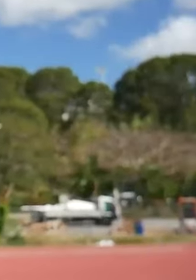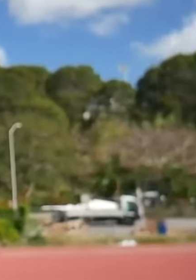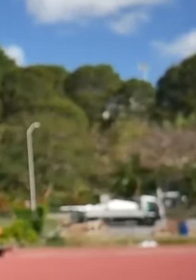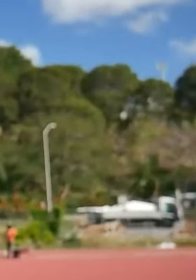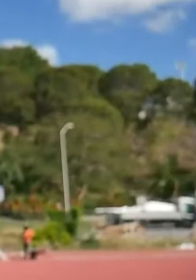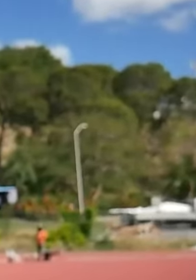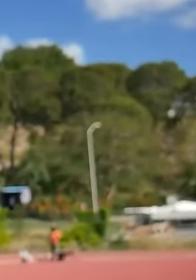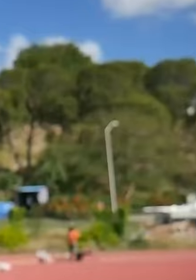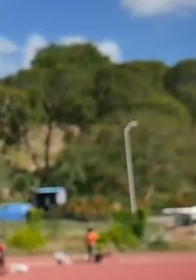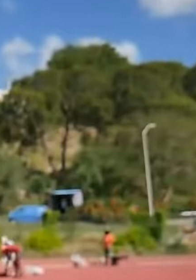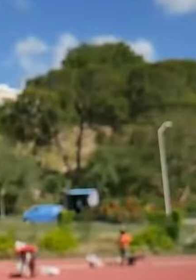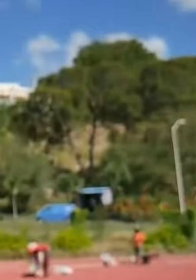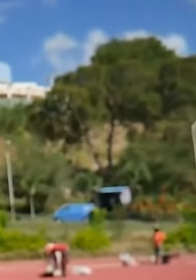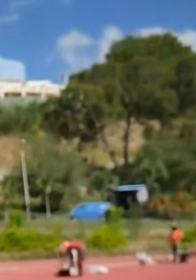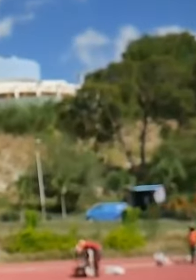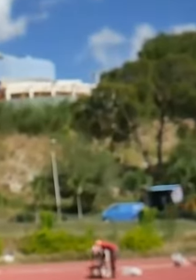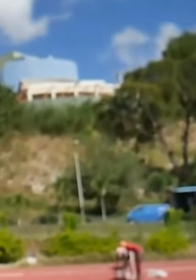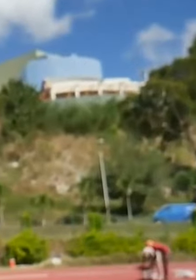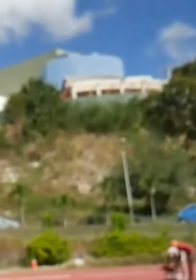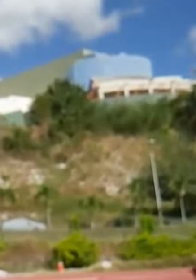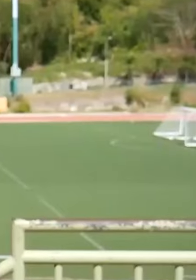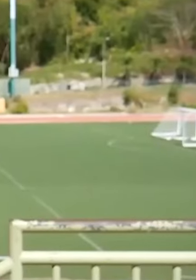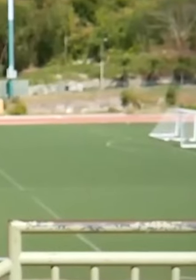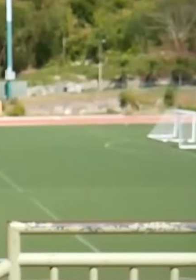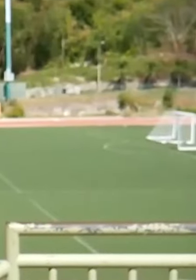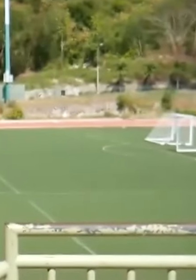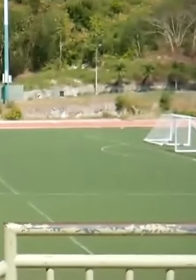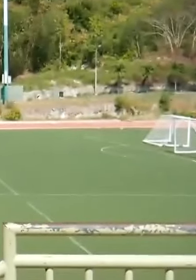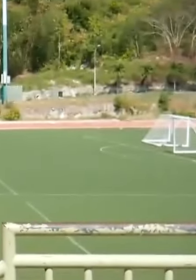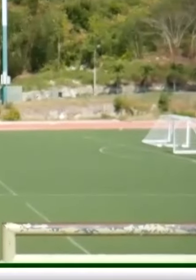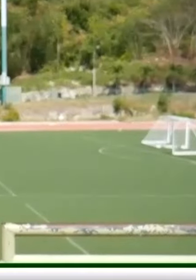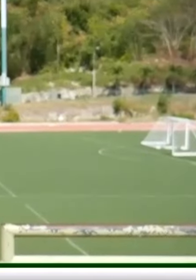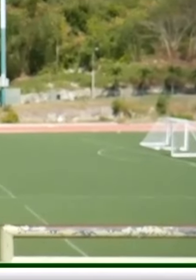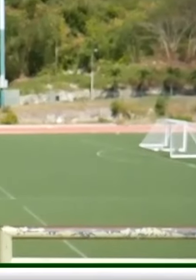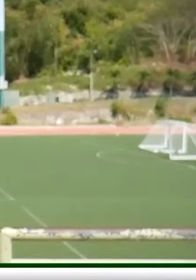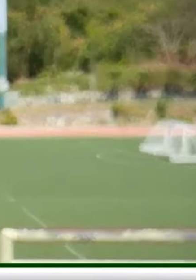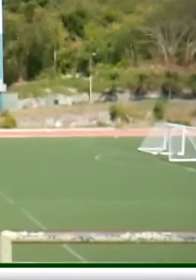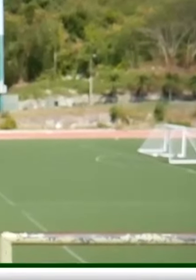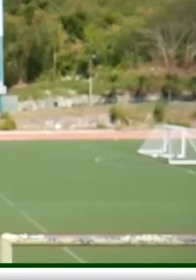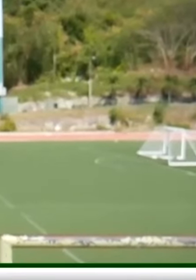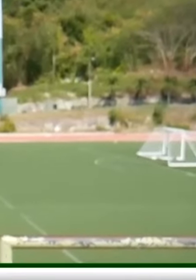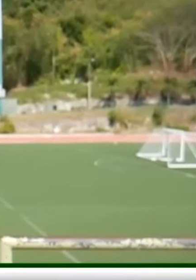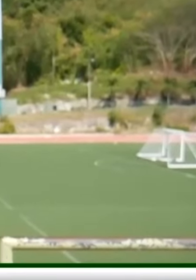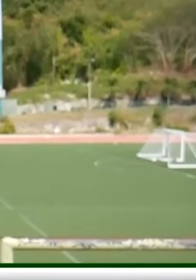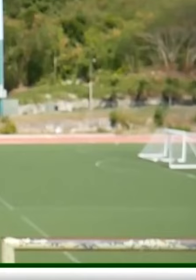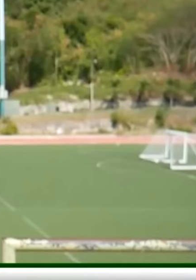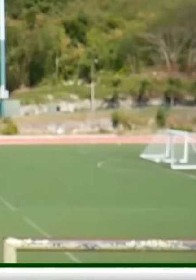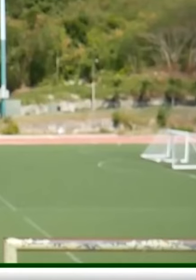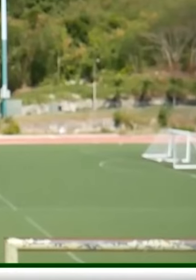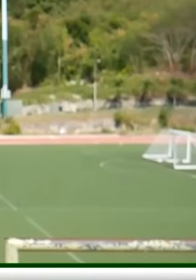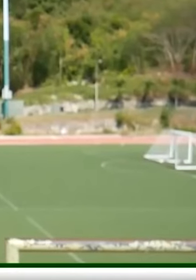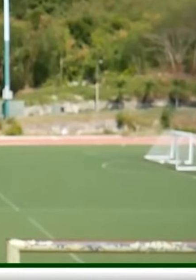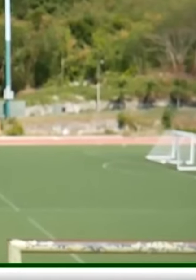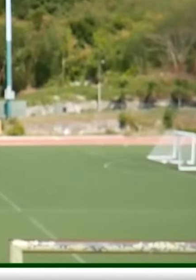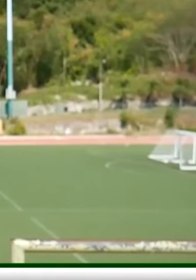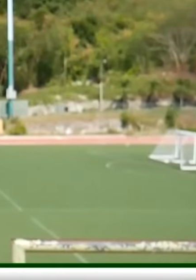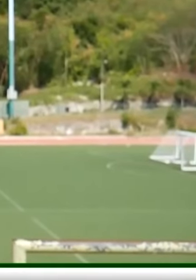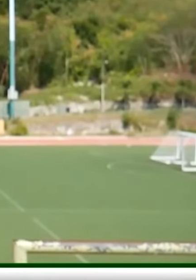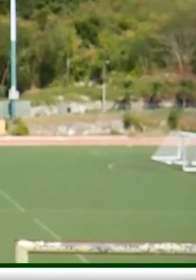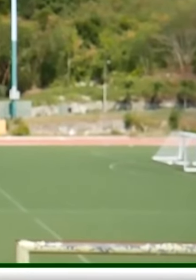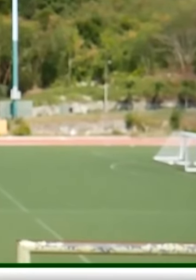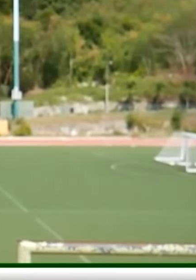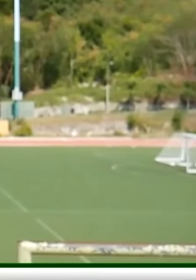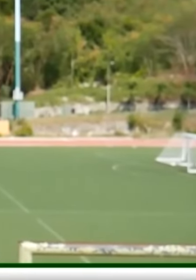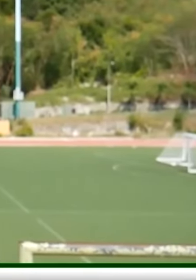expected. Based on the initial analysis from Ragapal, the work was supposed to be